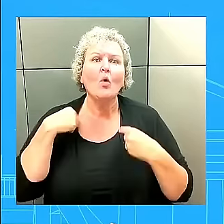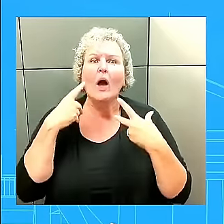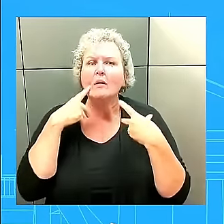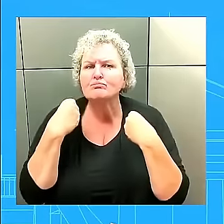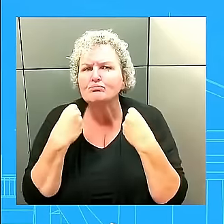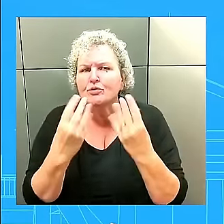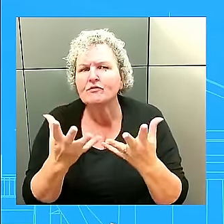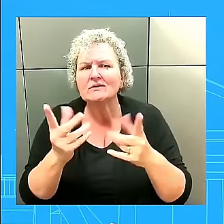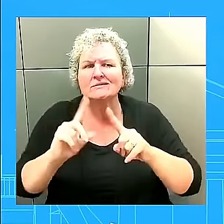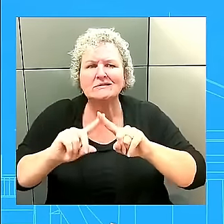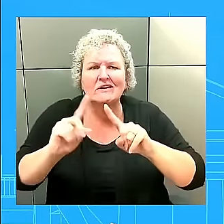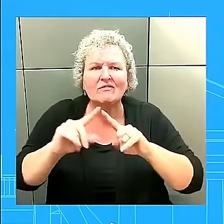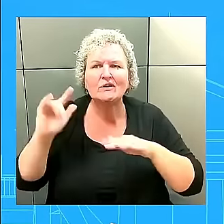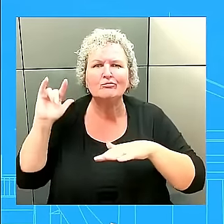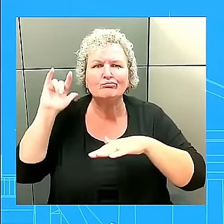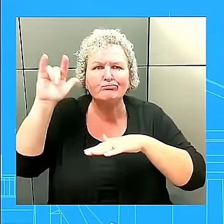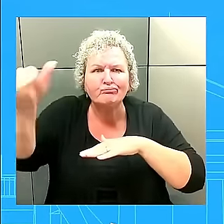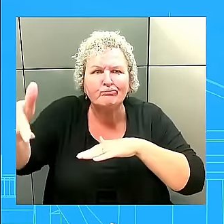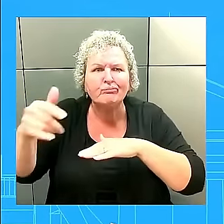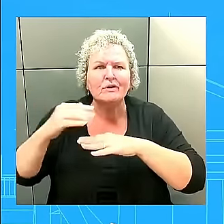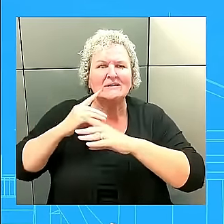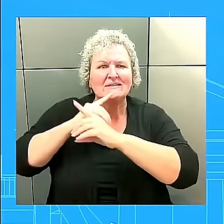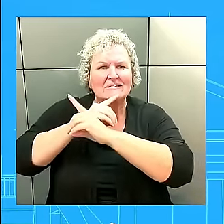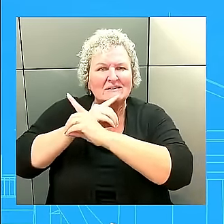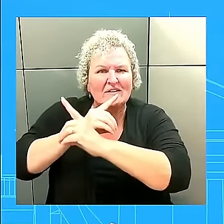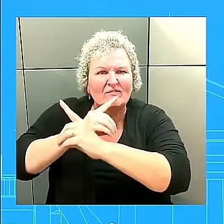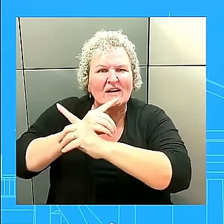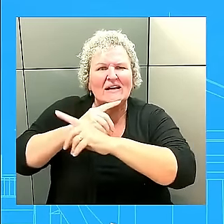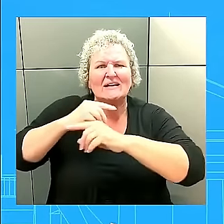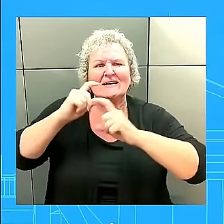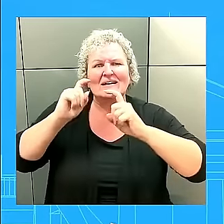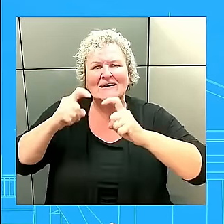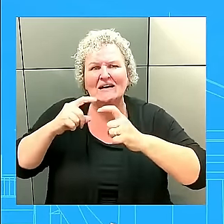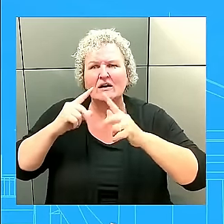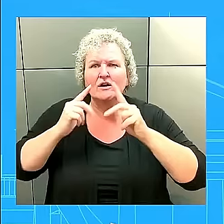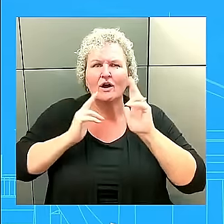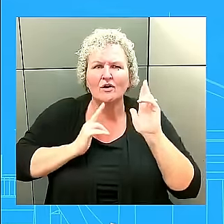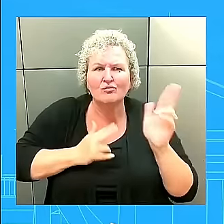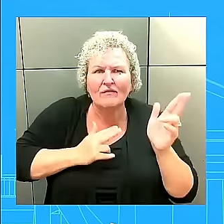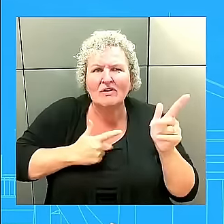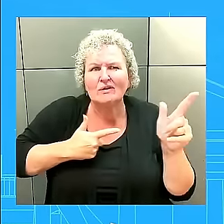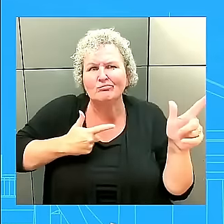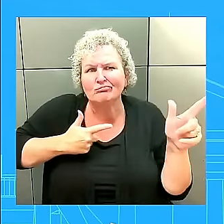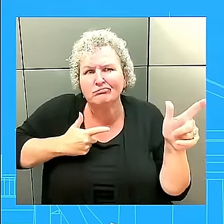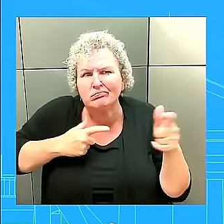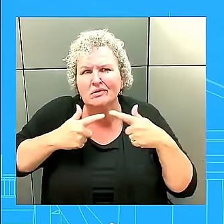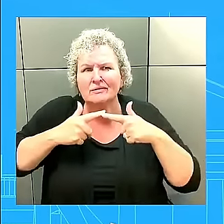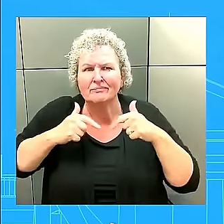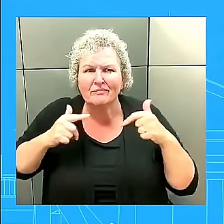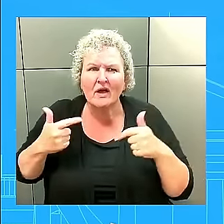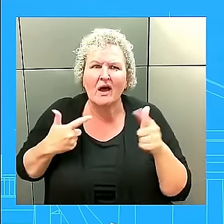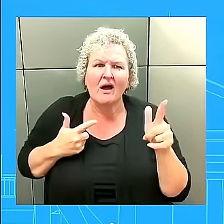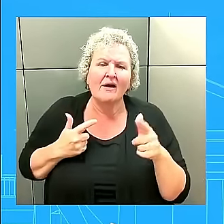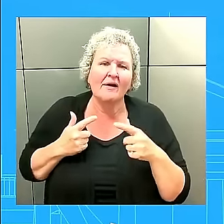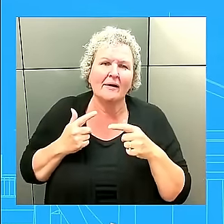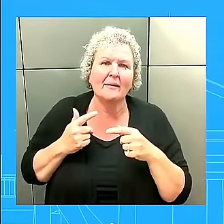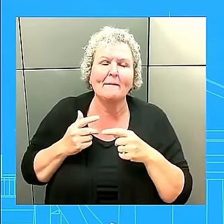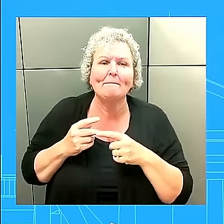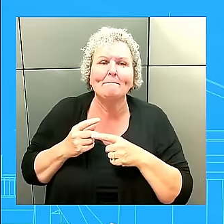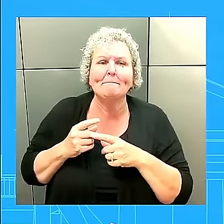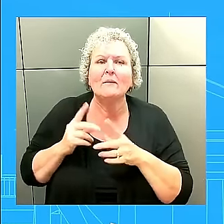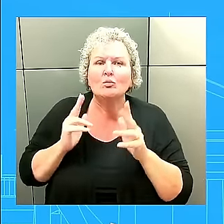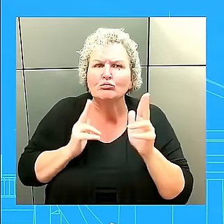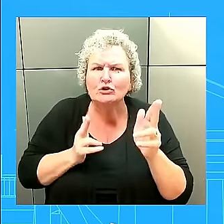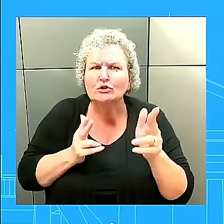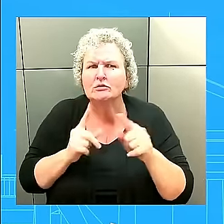tactical air defense systems, additional artillery, significant quantities of ammunition, hundreds of armored personnel carriers and infantry